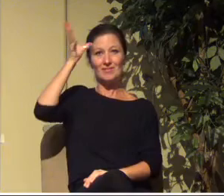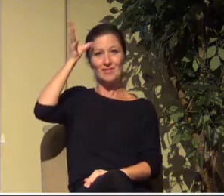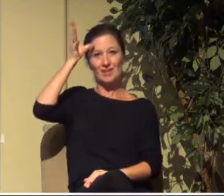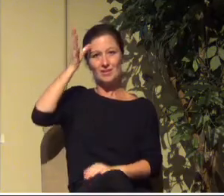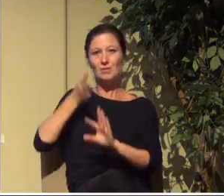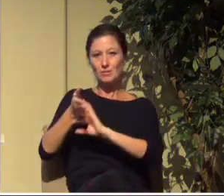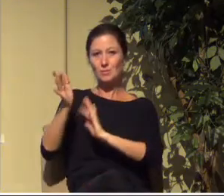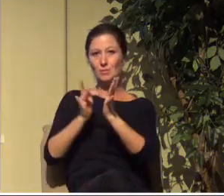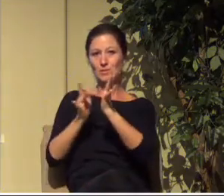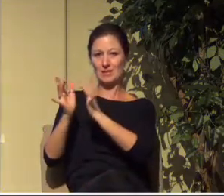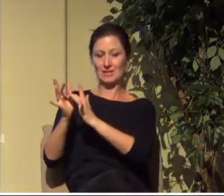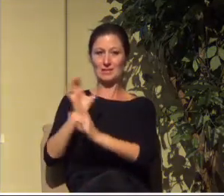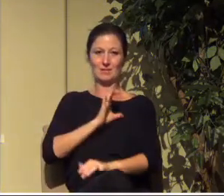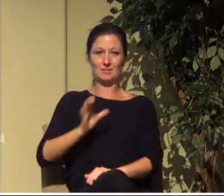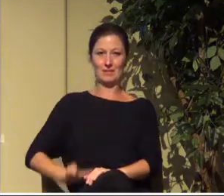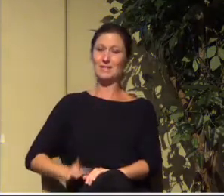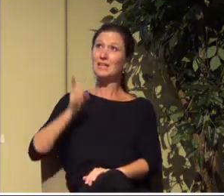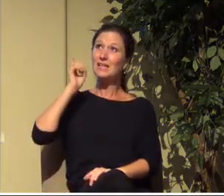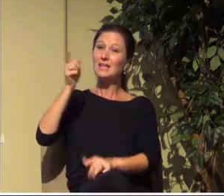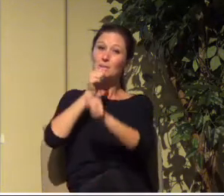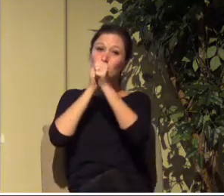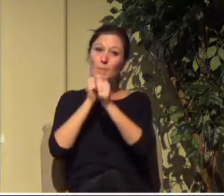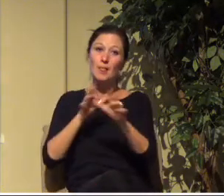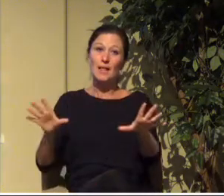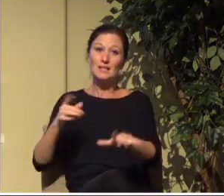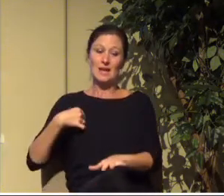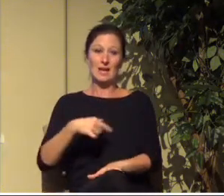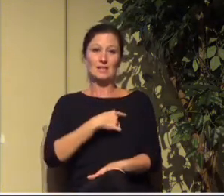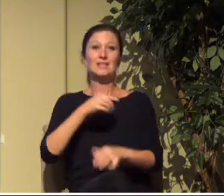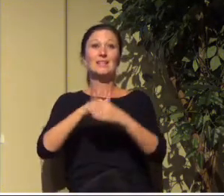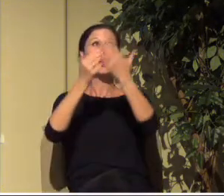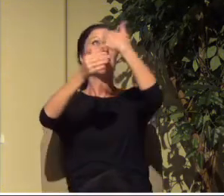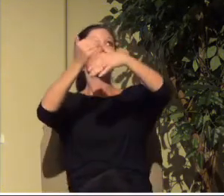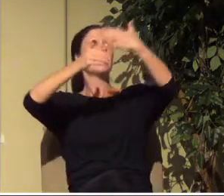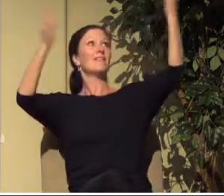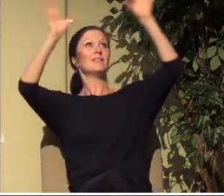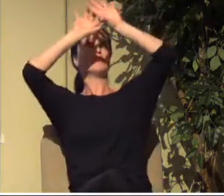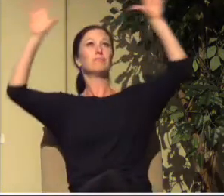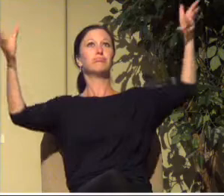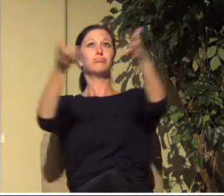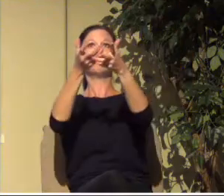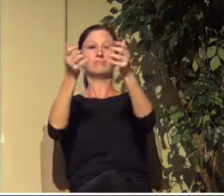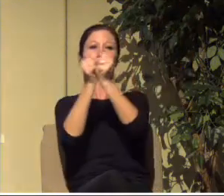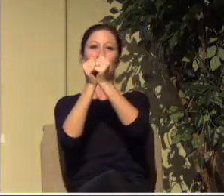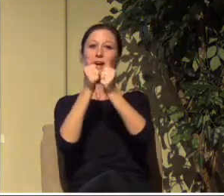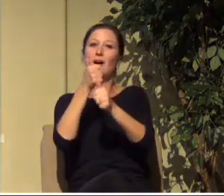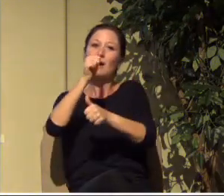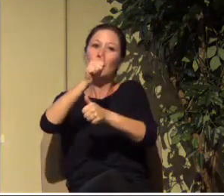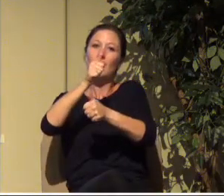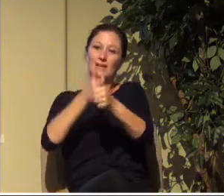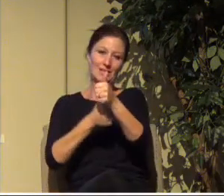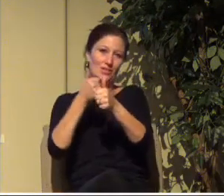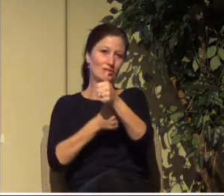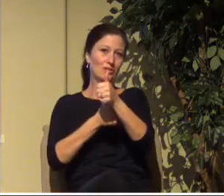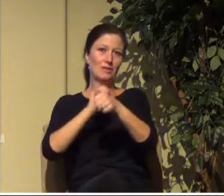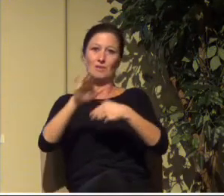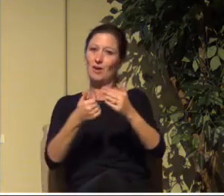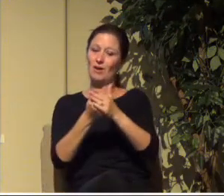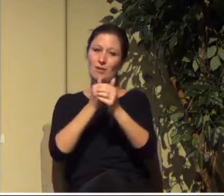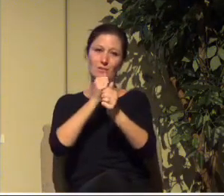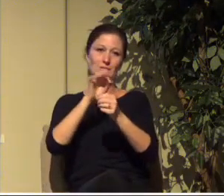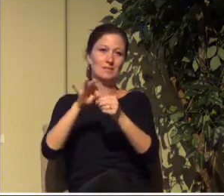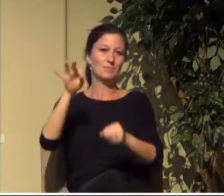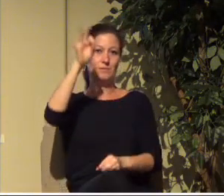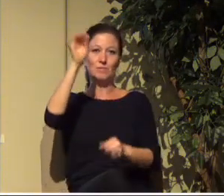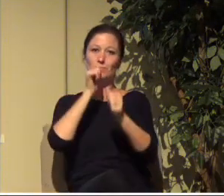Christ, who has blessed us in the heavenly realms with every spiritual blessing in Christ. For he chose us in